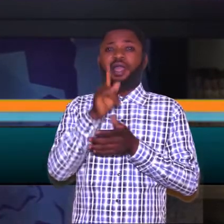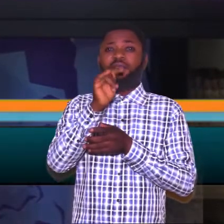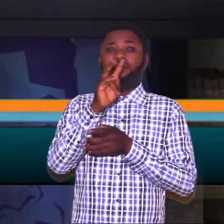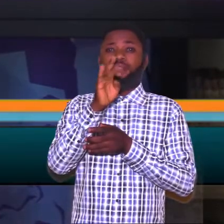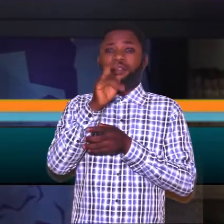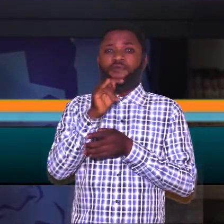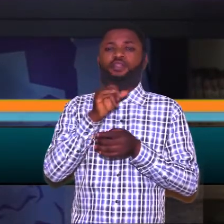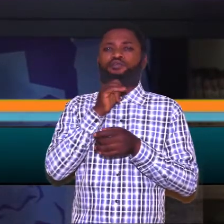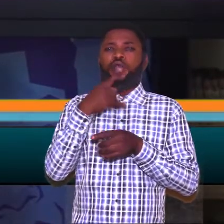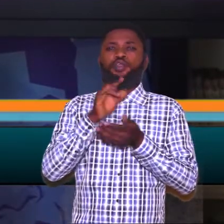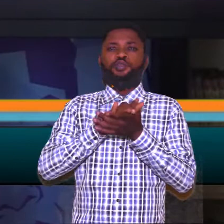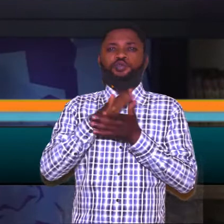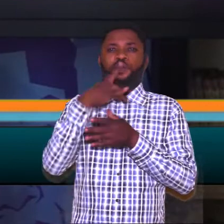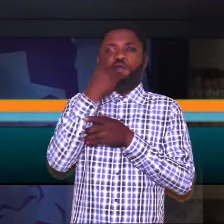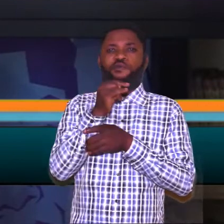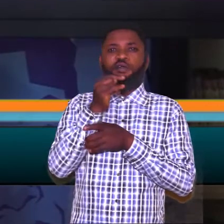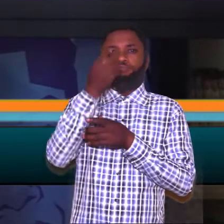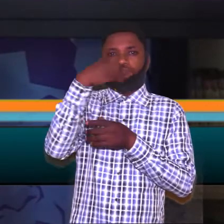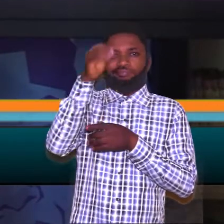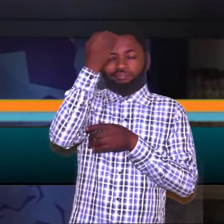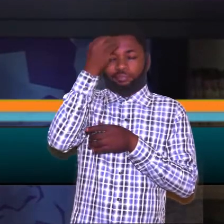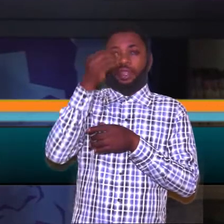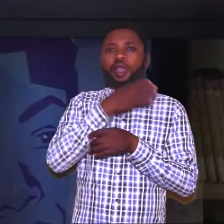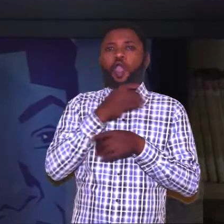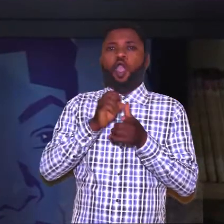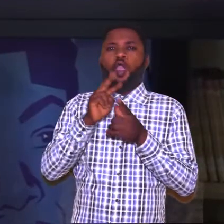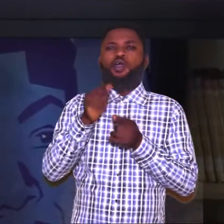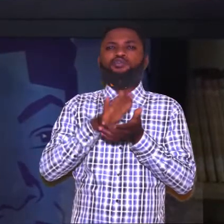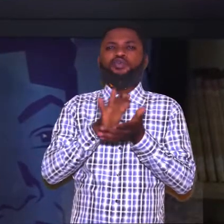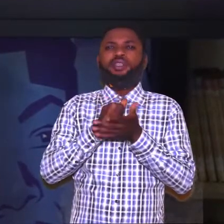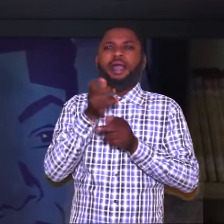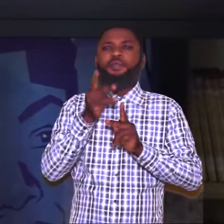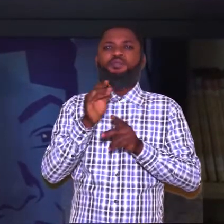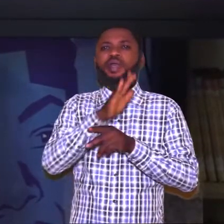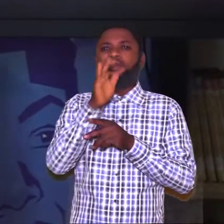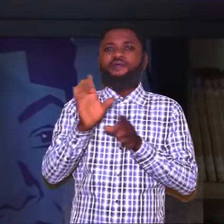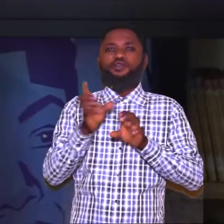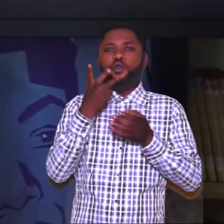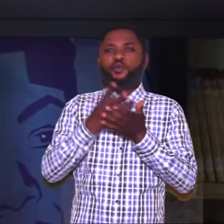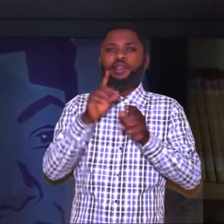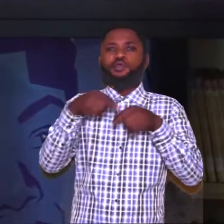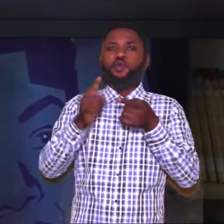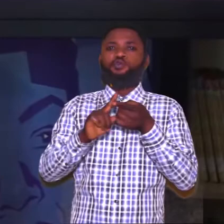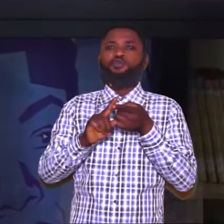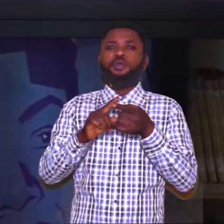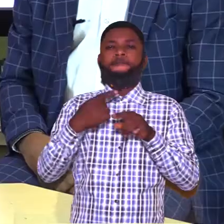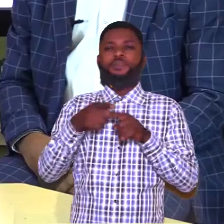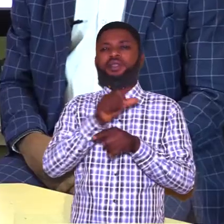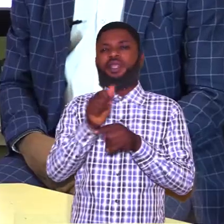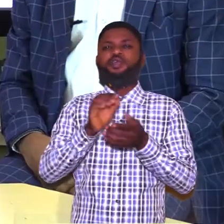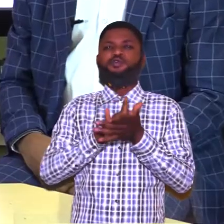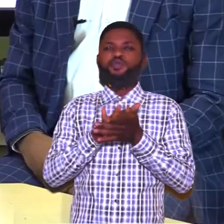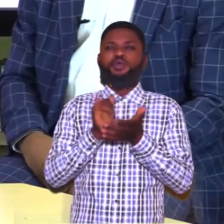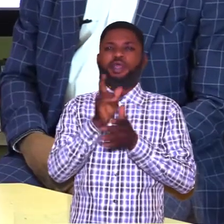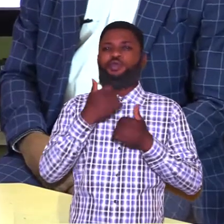tvets is not a school for dollars neither is it a school that people never do well people go to but rather is a